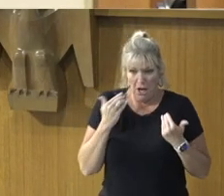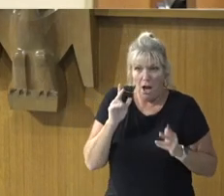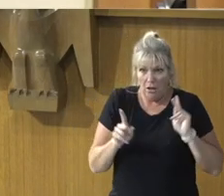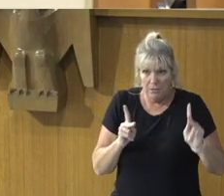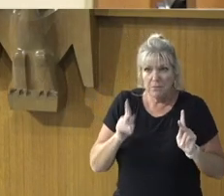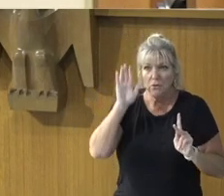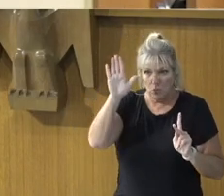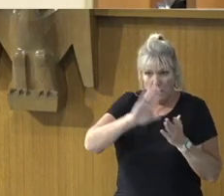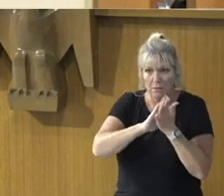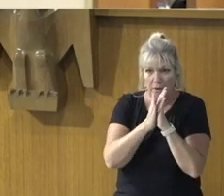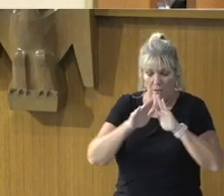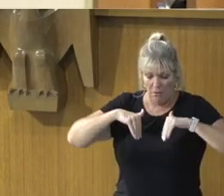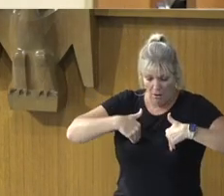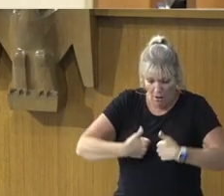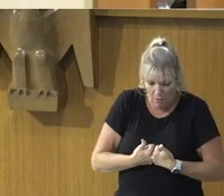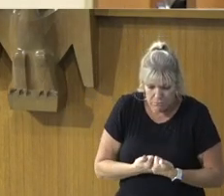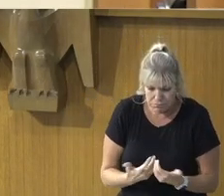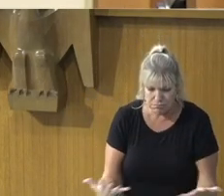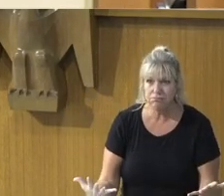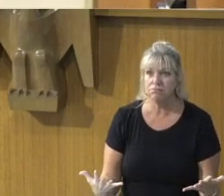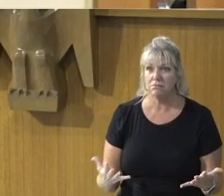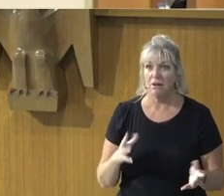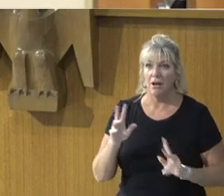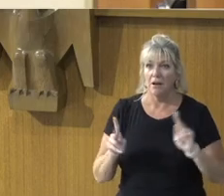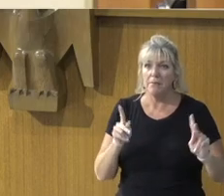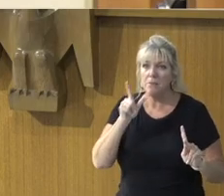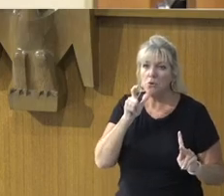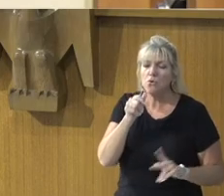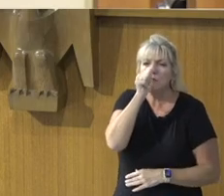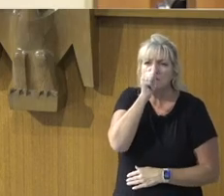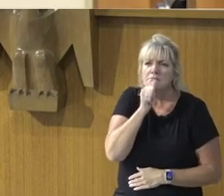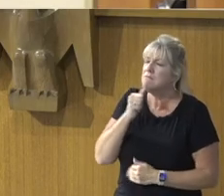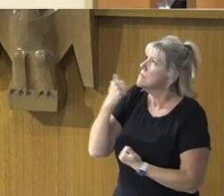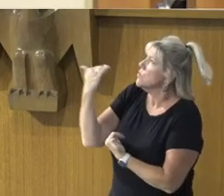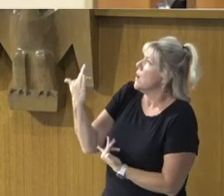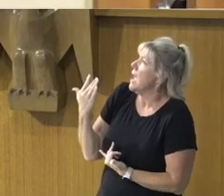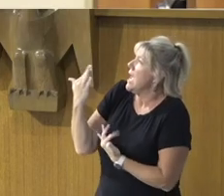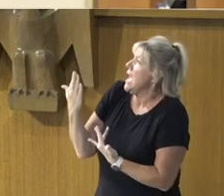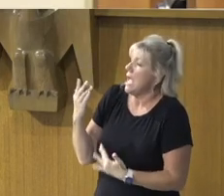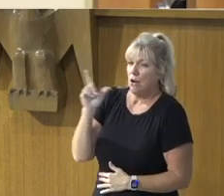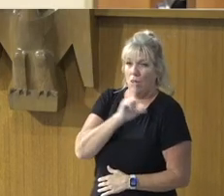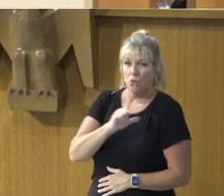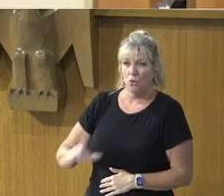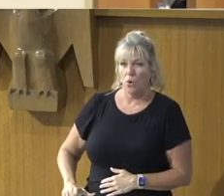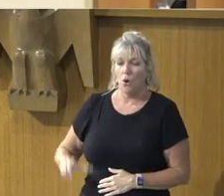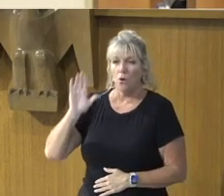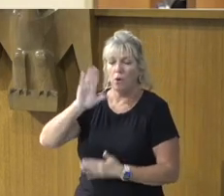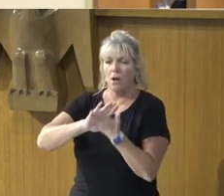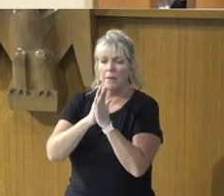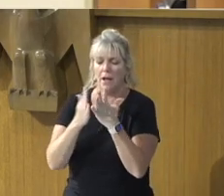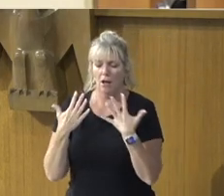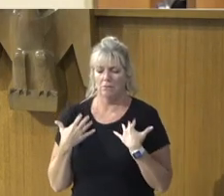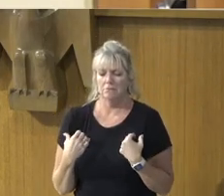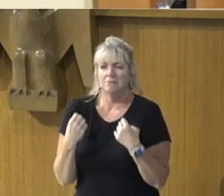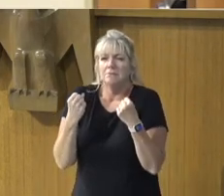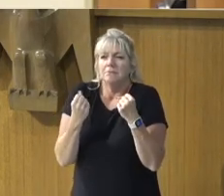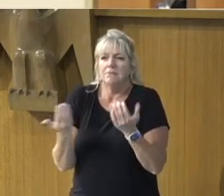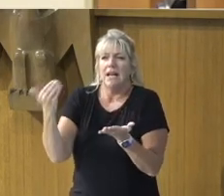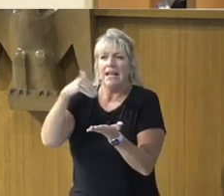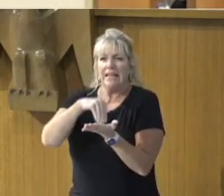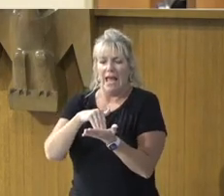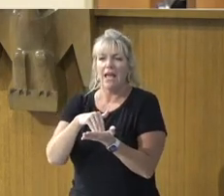young will fall exhausted, and those who wait upon the Lord shall renew their strength. They shall mount up with wings